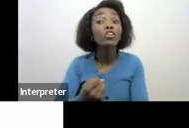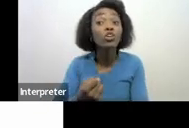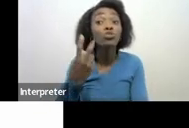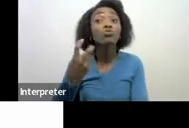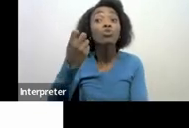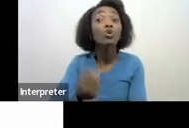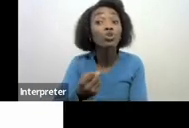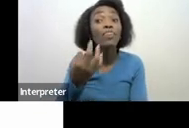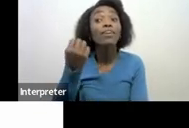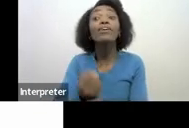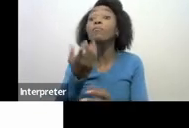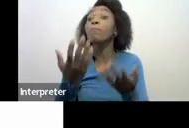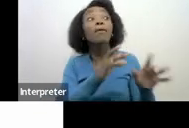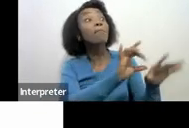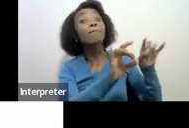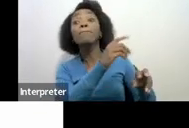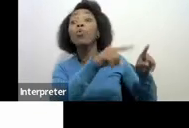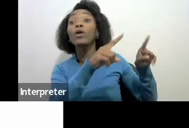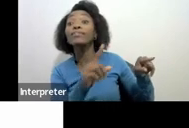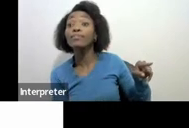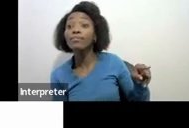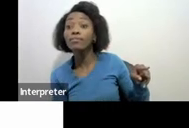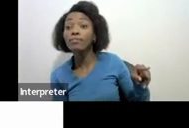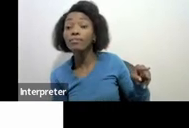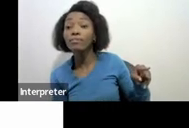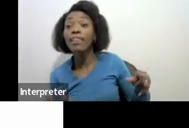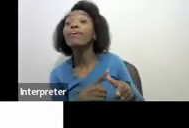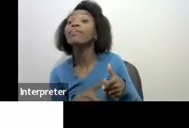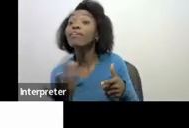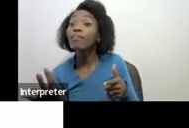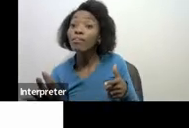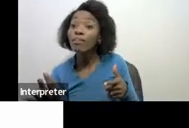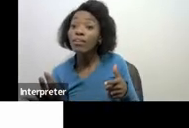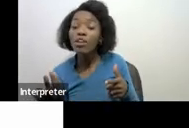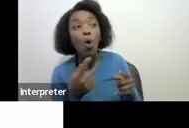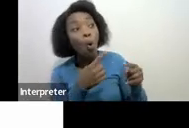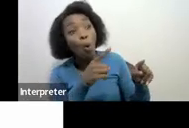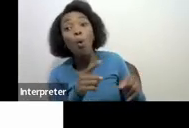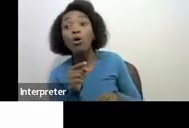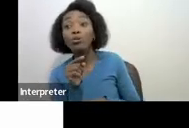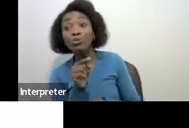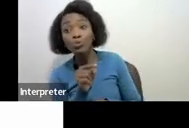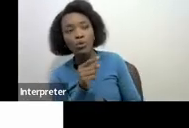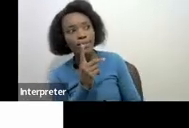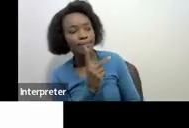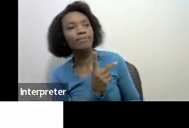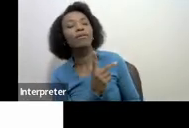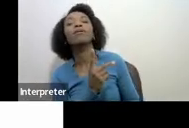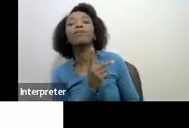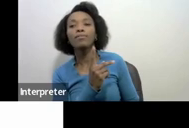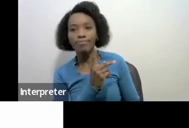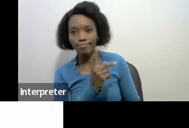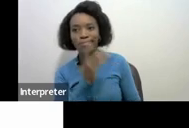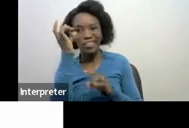knows you might be selected for an audit right and then when they are auditing you then we are able to see the whatever